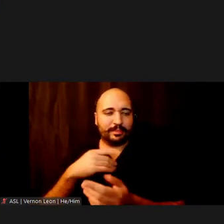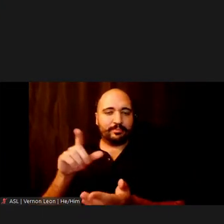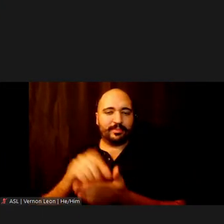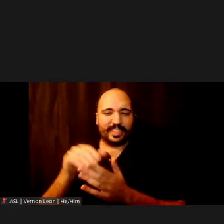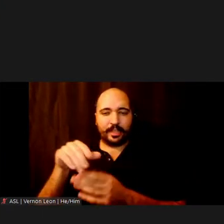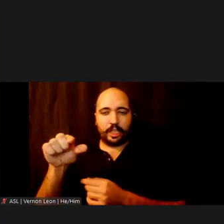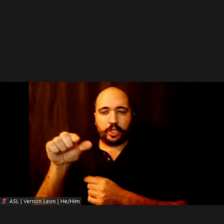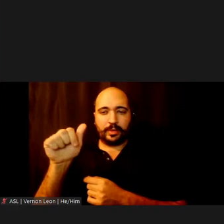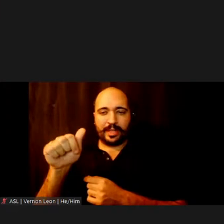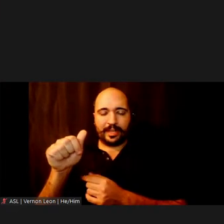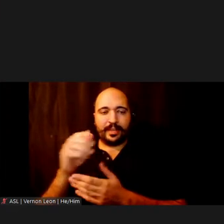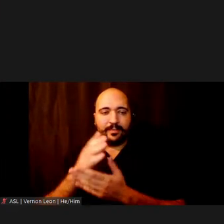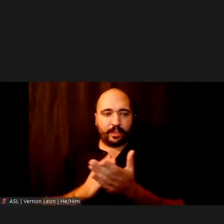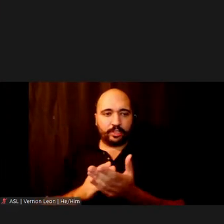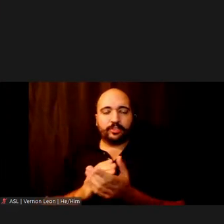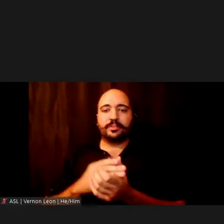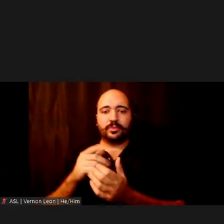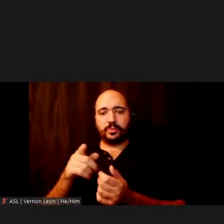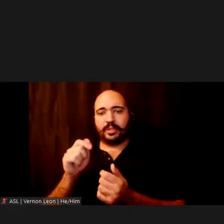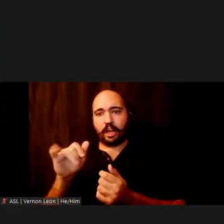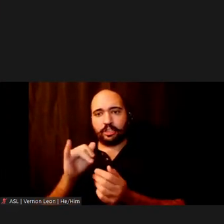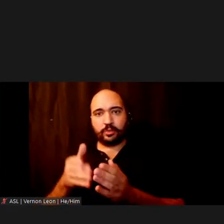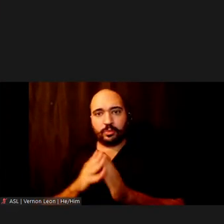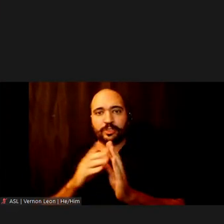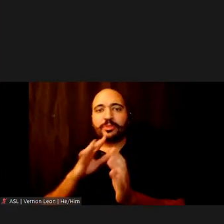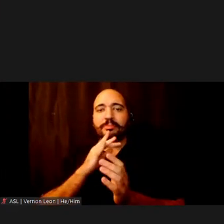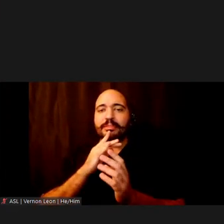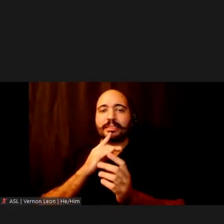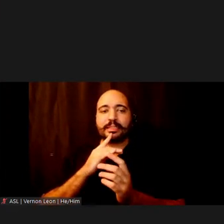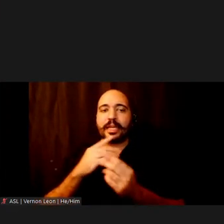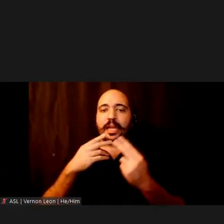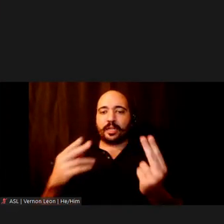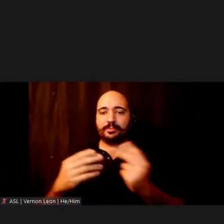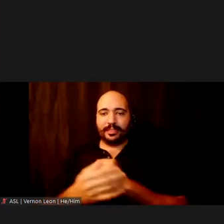may also request to speak anonymously. Thank